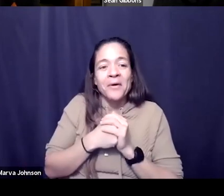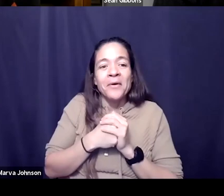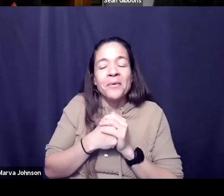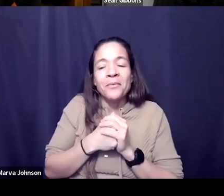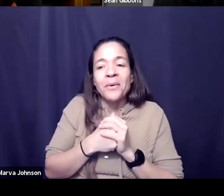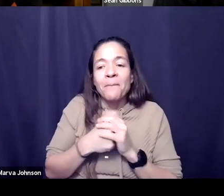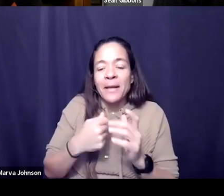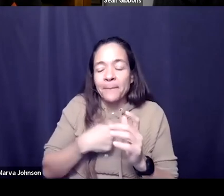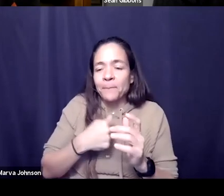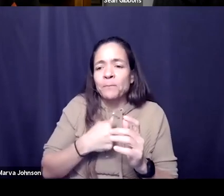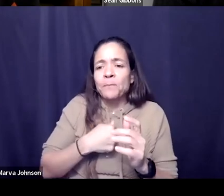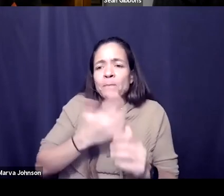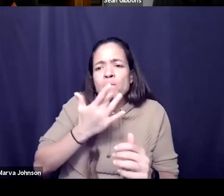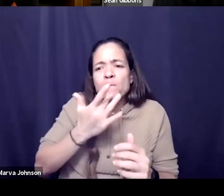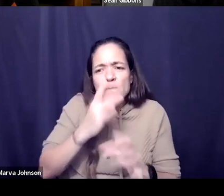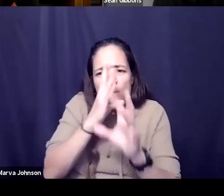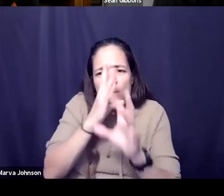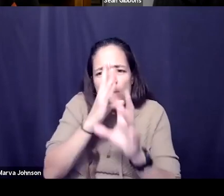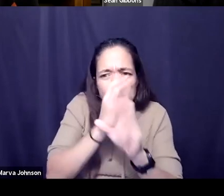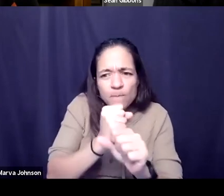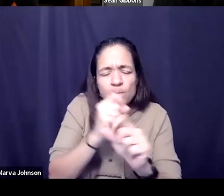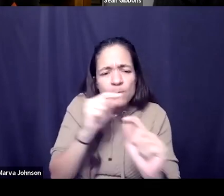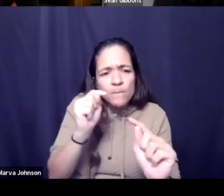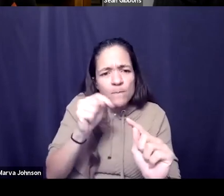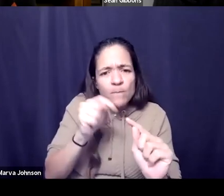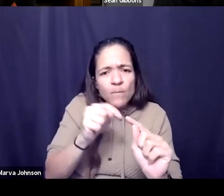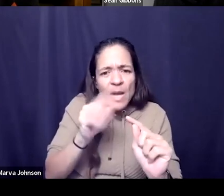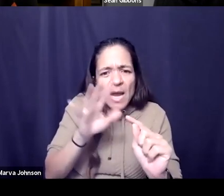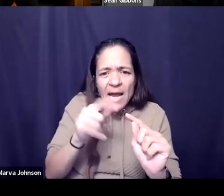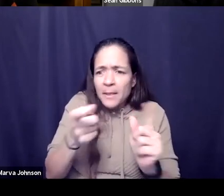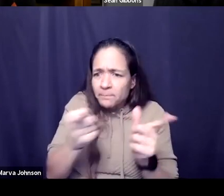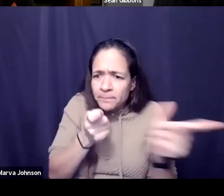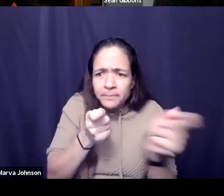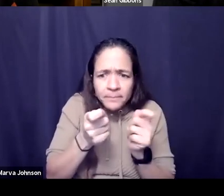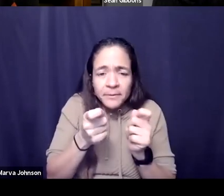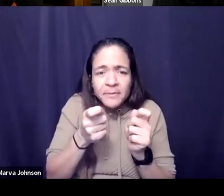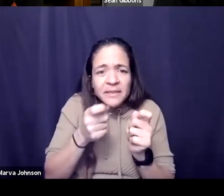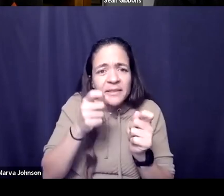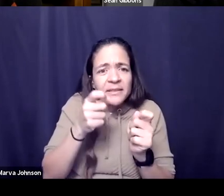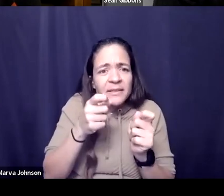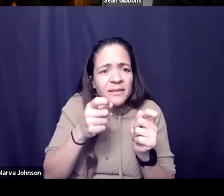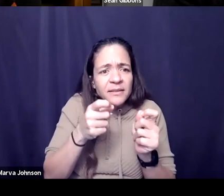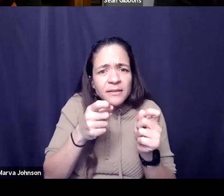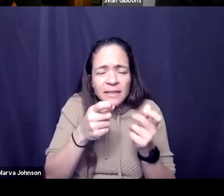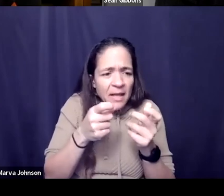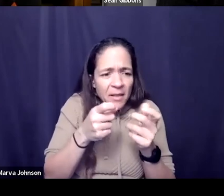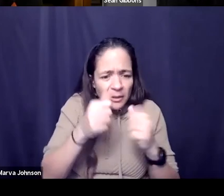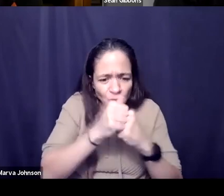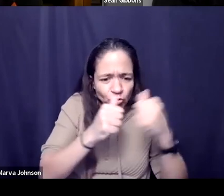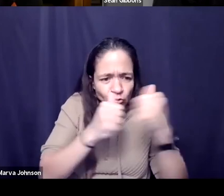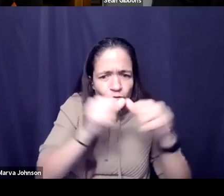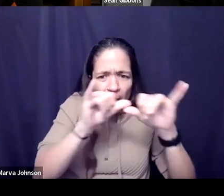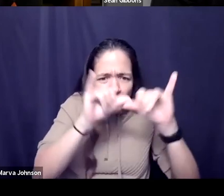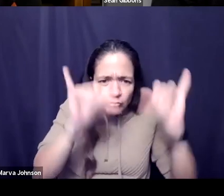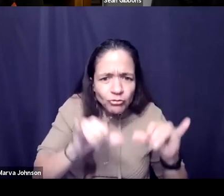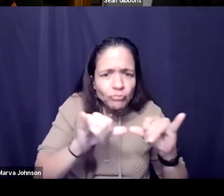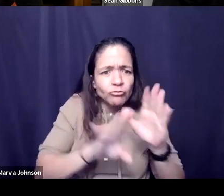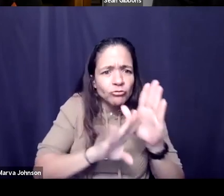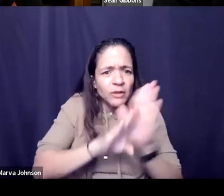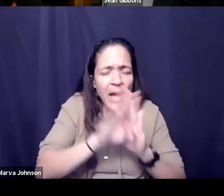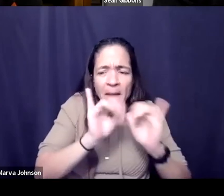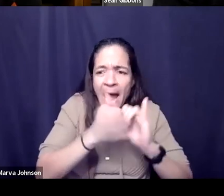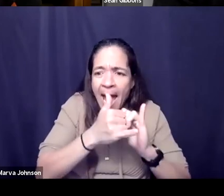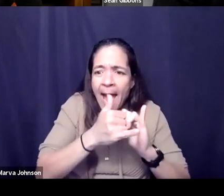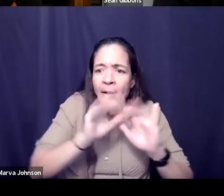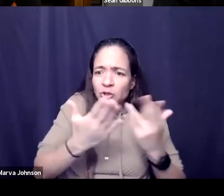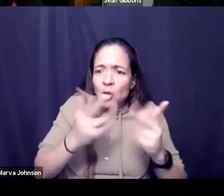fascinated by because you know how do you put the pieces in place what are the inputs and outputs how you create the right structure so um people can